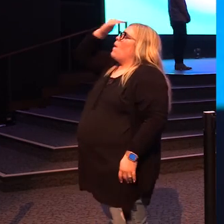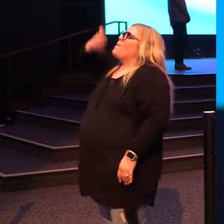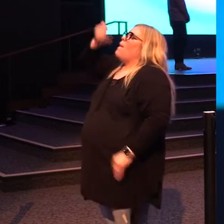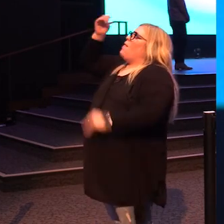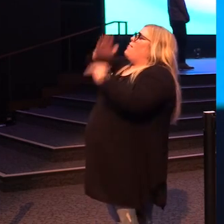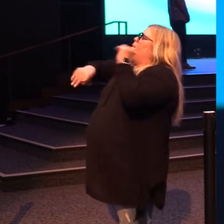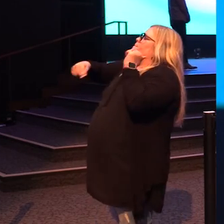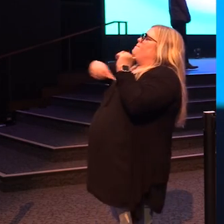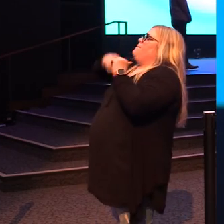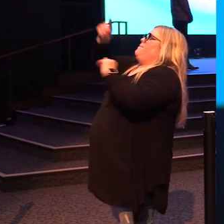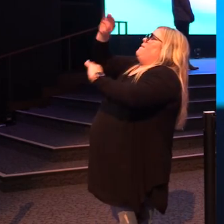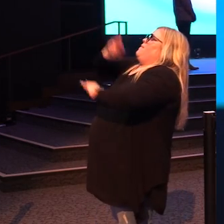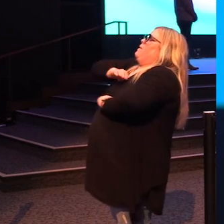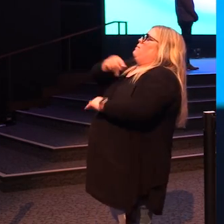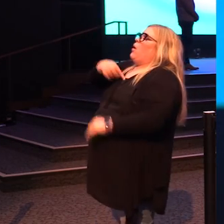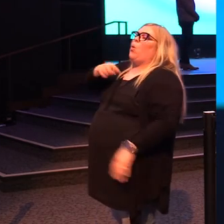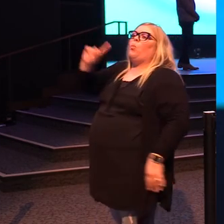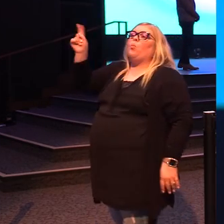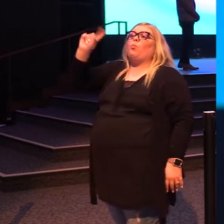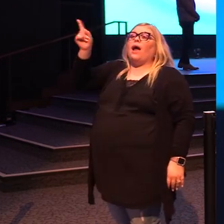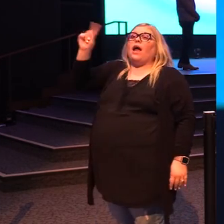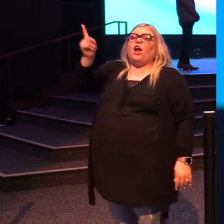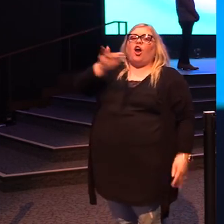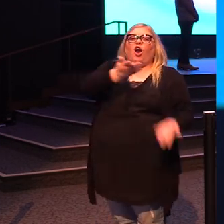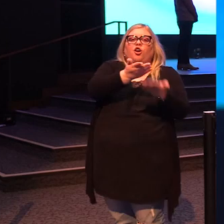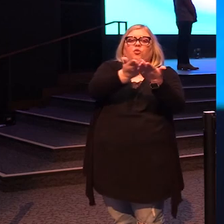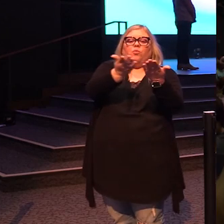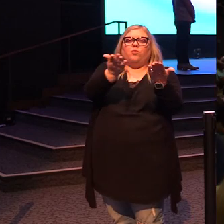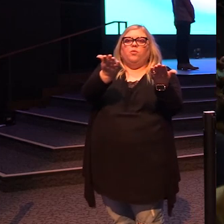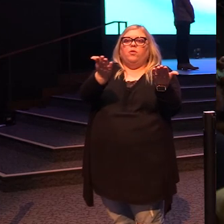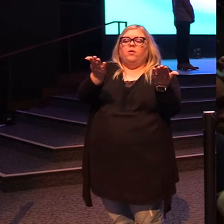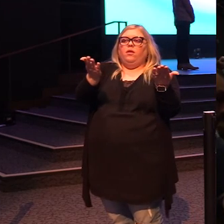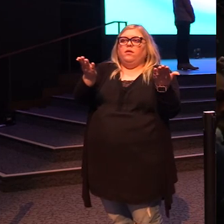yourself. Where are you, Zacchaeus? Where are you, prodigal?